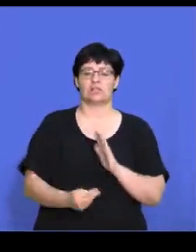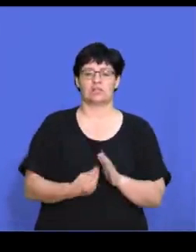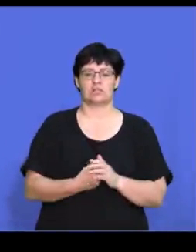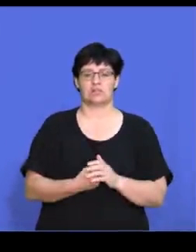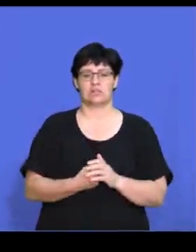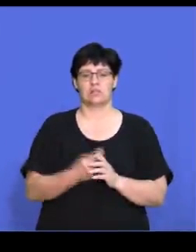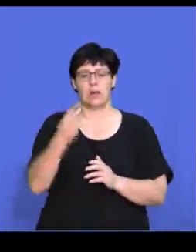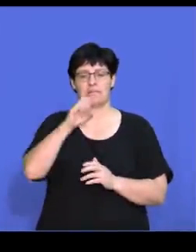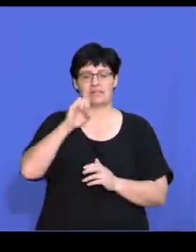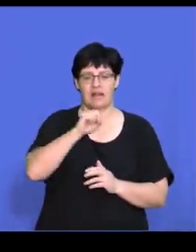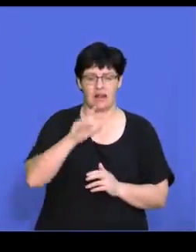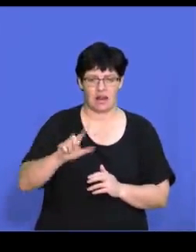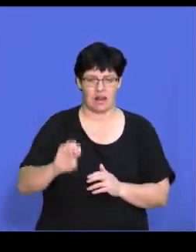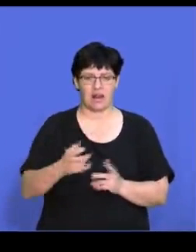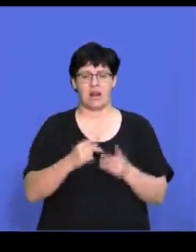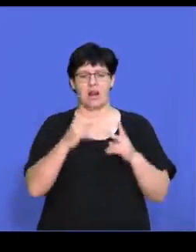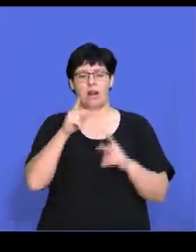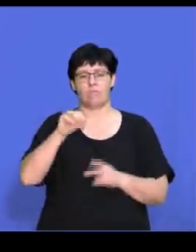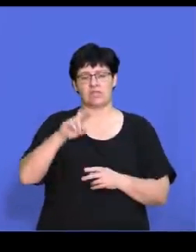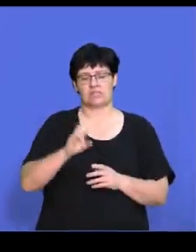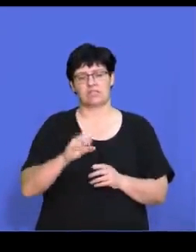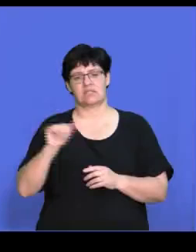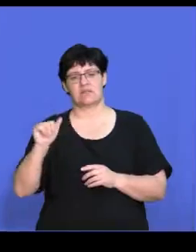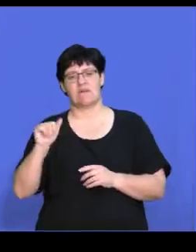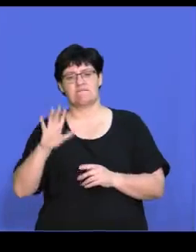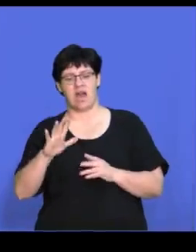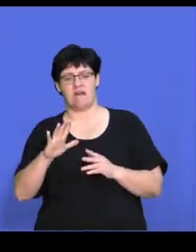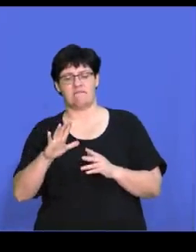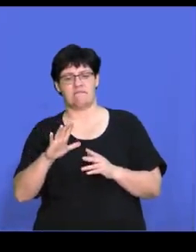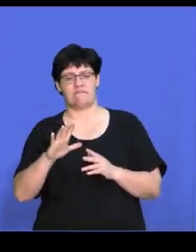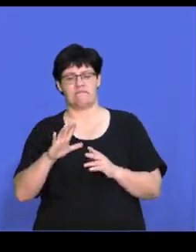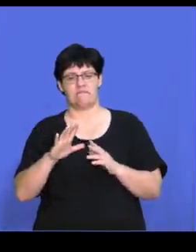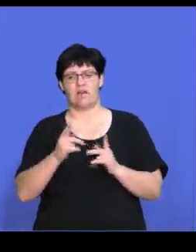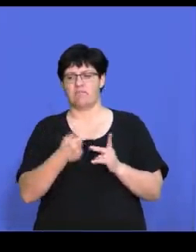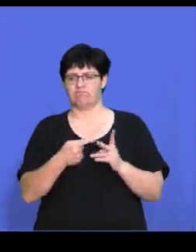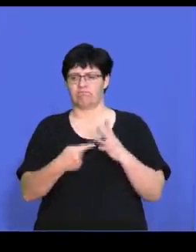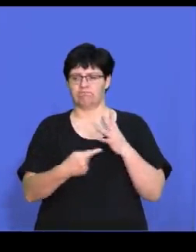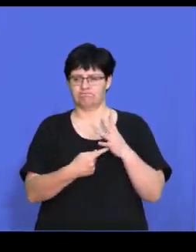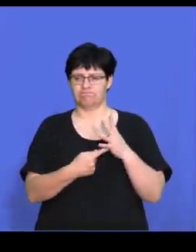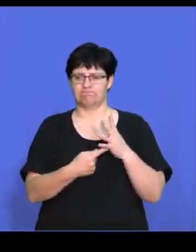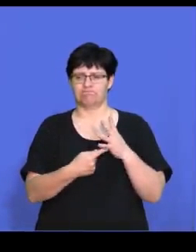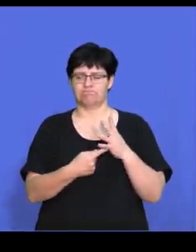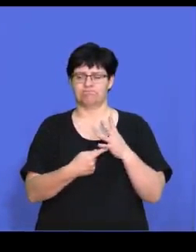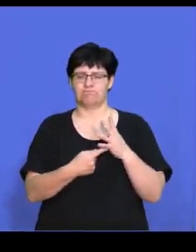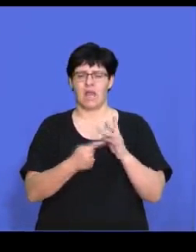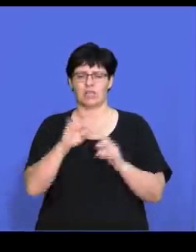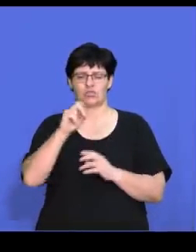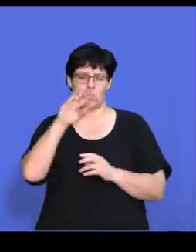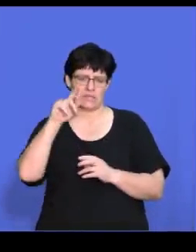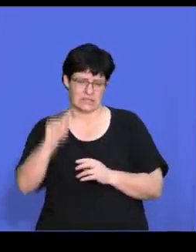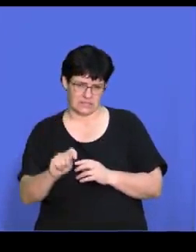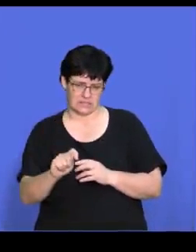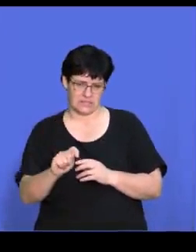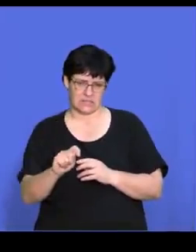PESTL, Porter's Fire Forces or SWAT. And we must also formulate our strategy